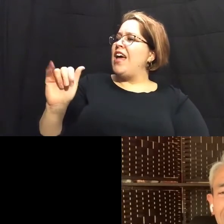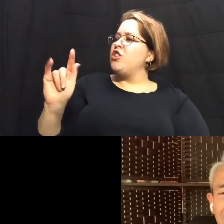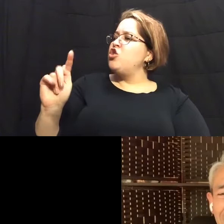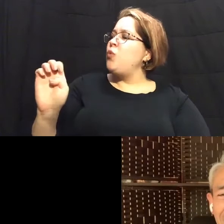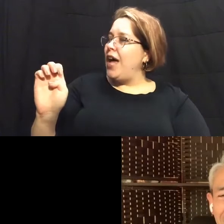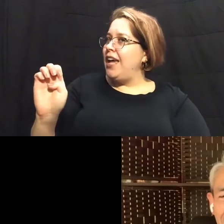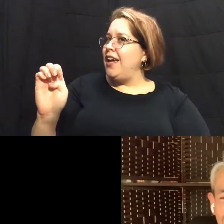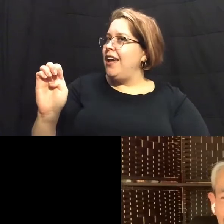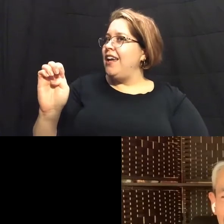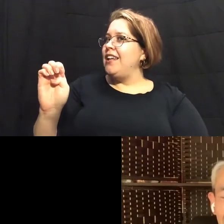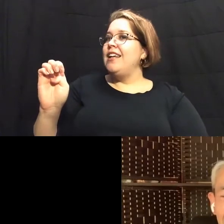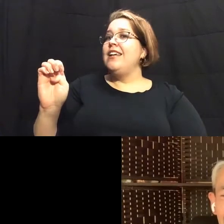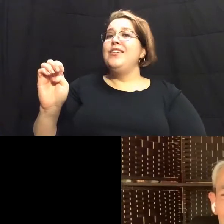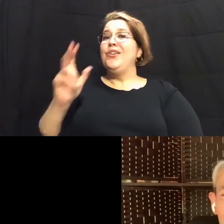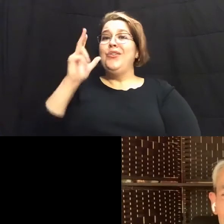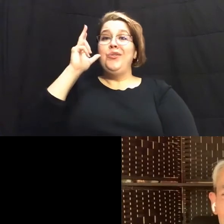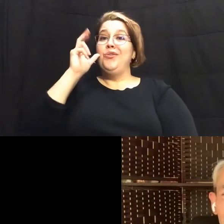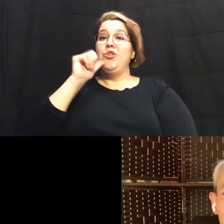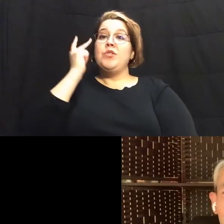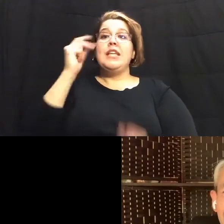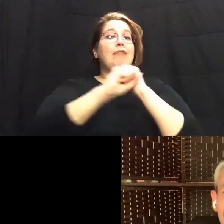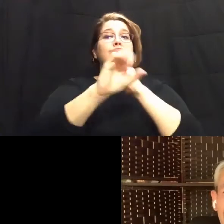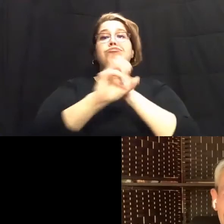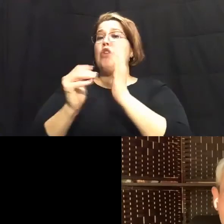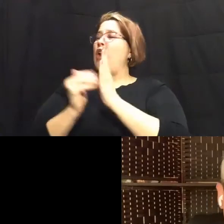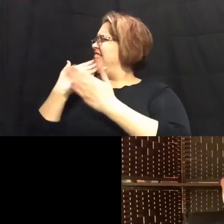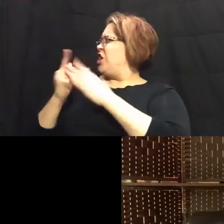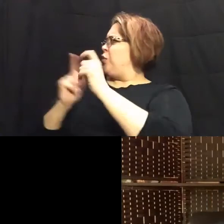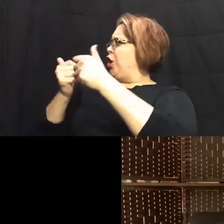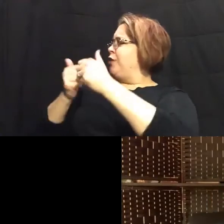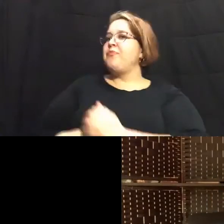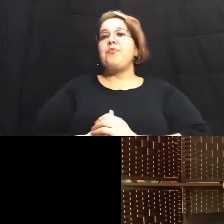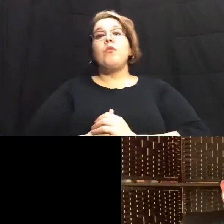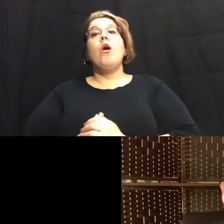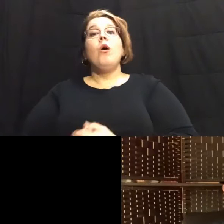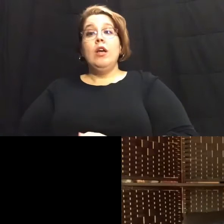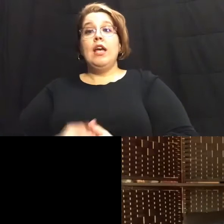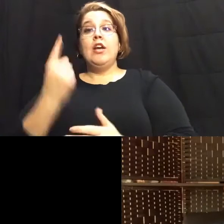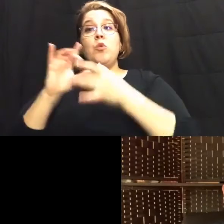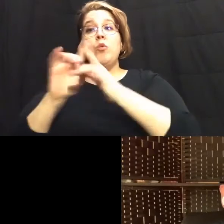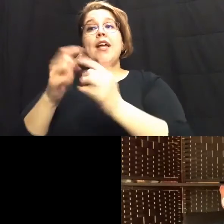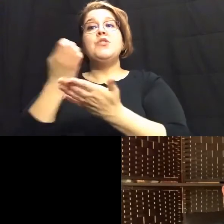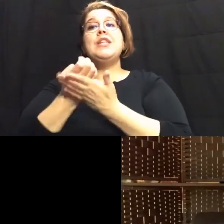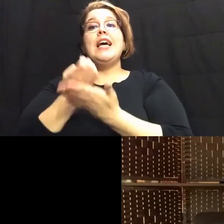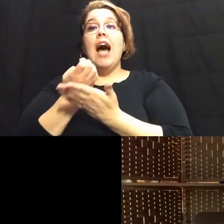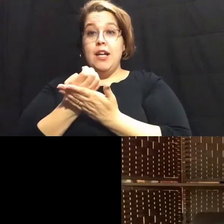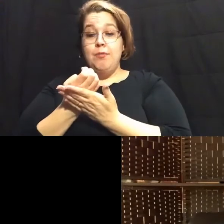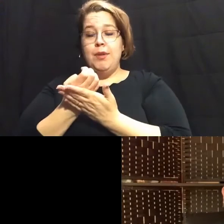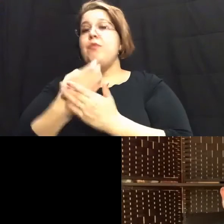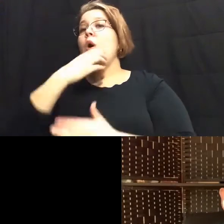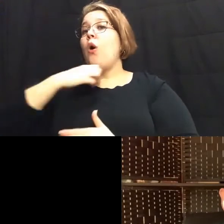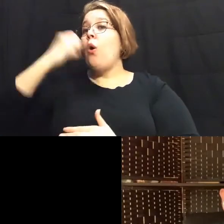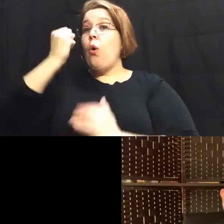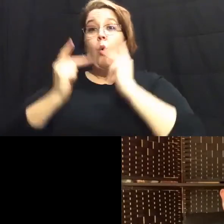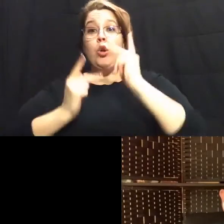the on broadcast very much effectuate it's a good word all right here's one on the economy older adults have